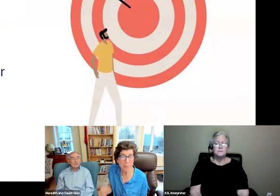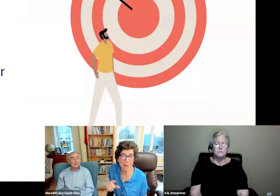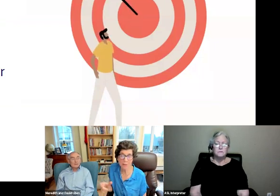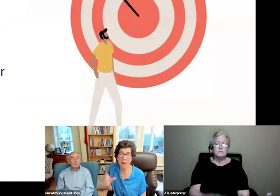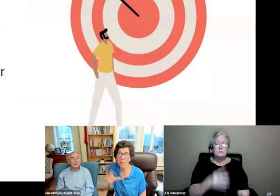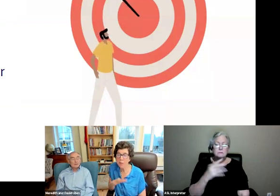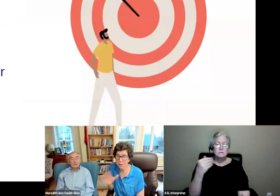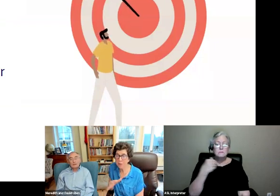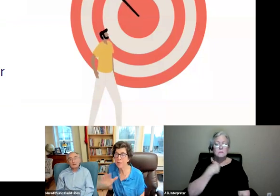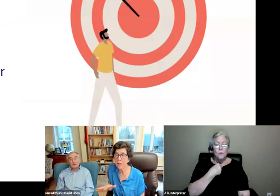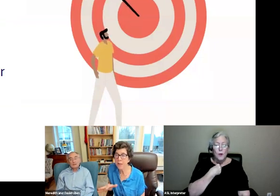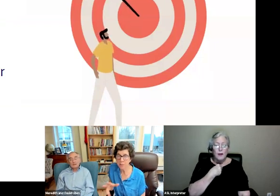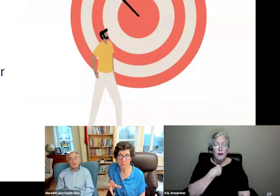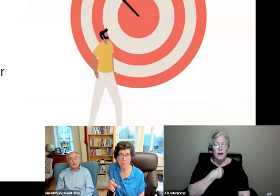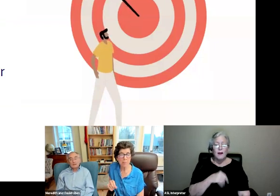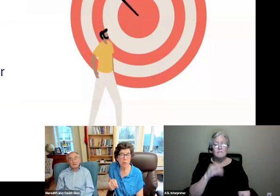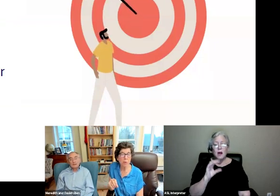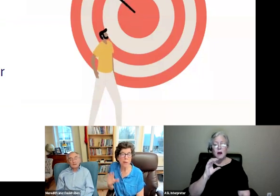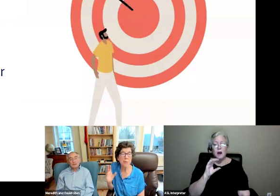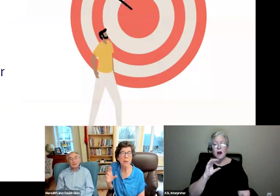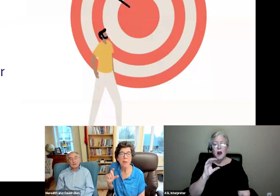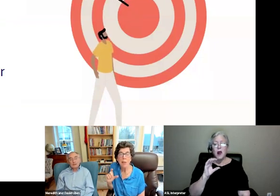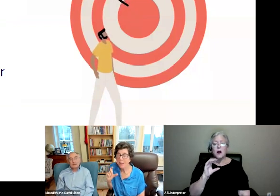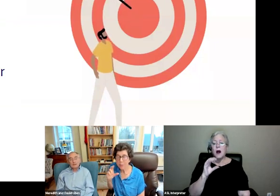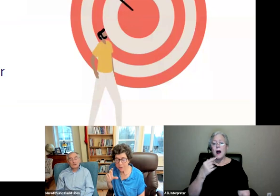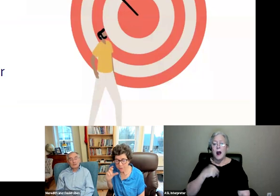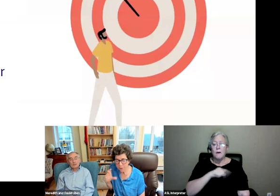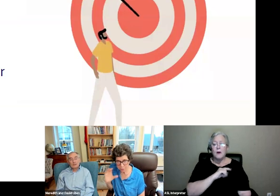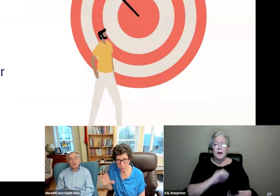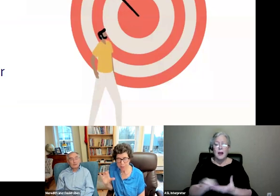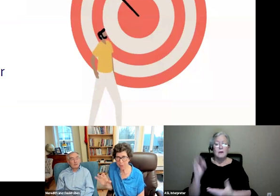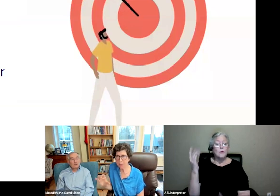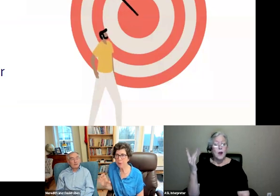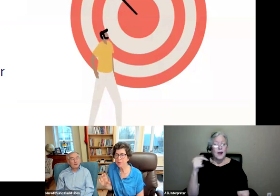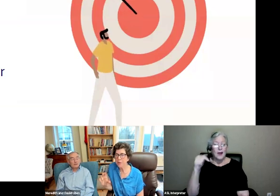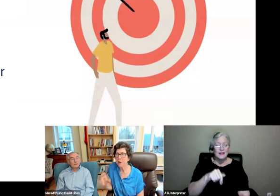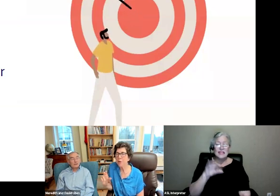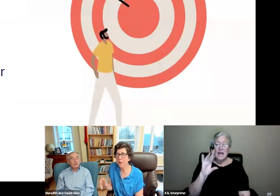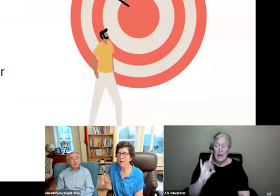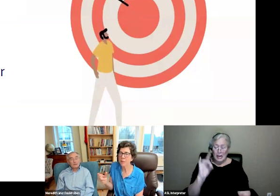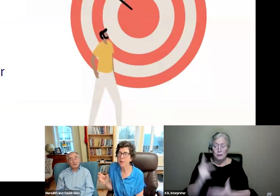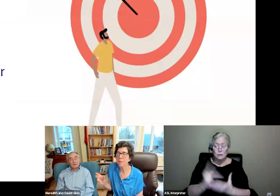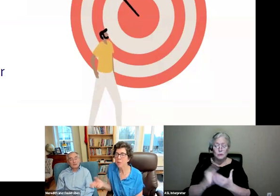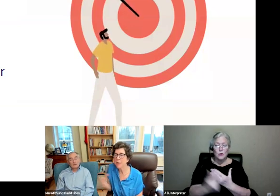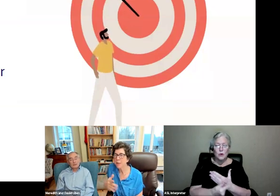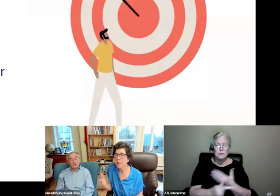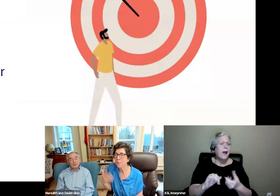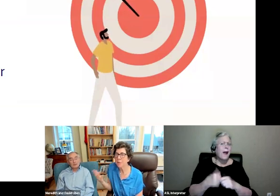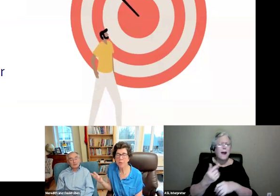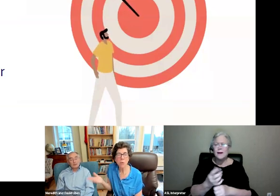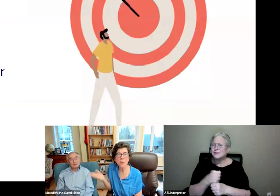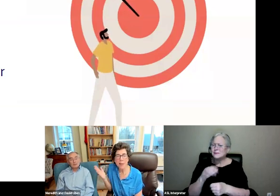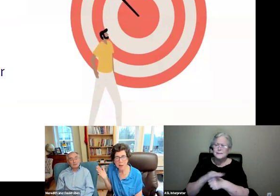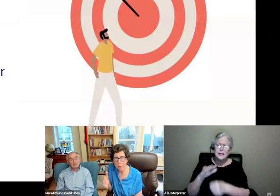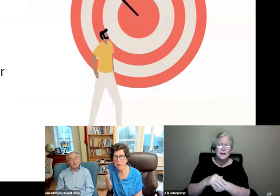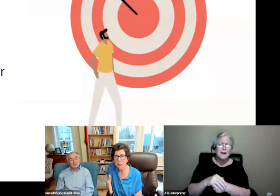call ARC out, because of these eight programs, this is a thorny, thorny question. How do you get enough volume of reading in